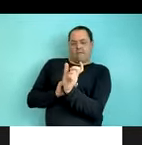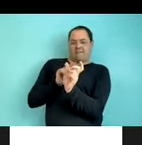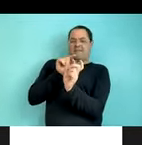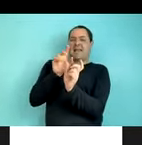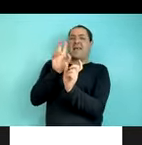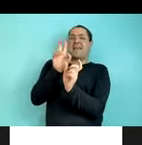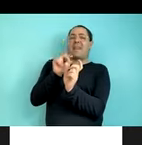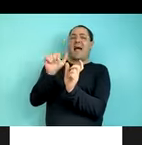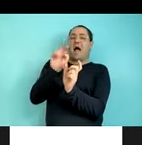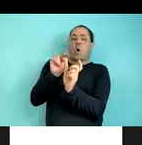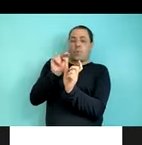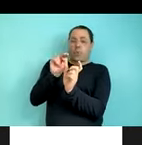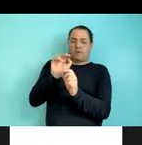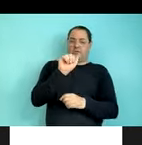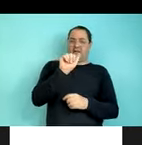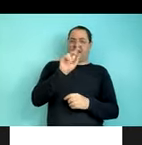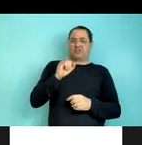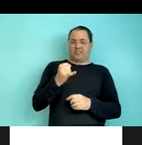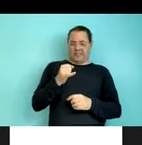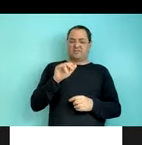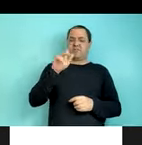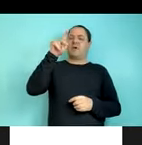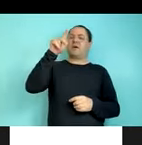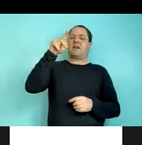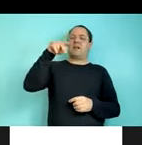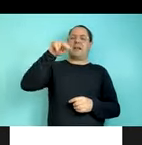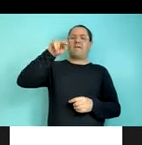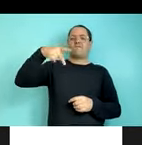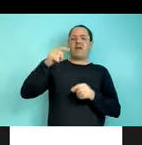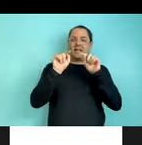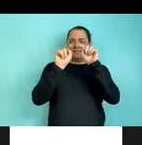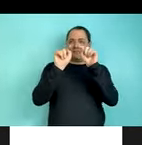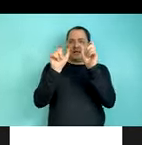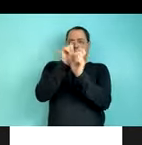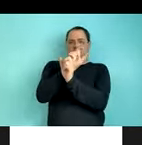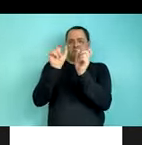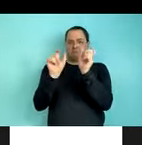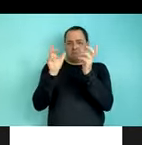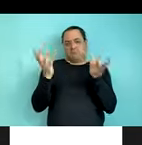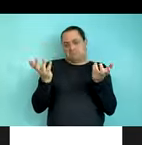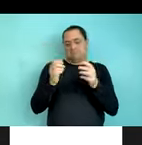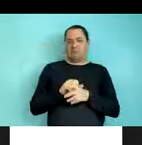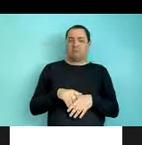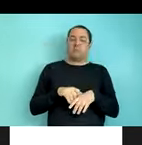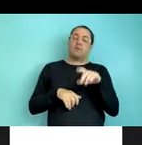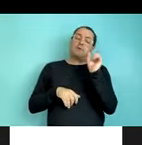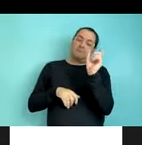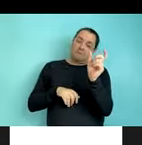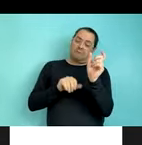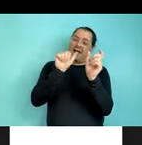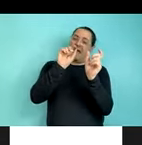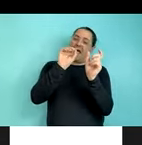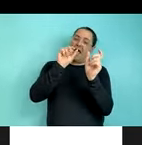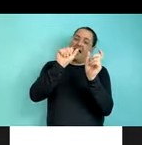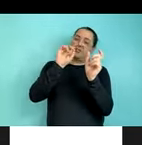Within the noun phrase, there are two different ways to order the noun and its adjectives. One option is to have the adjective first and the noun